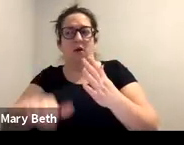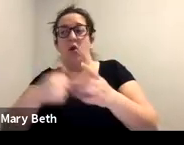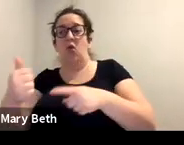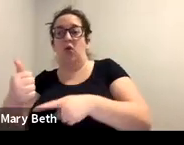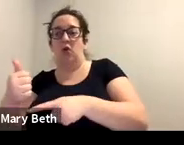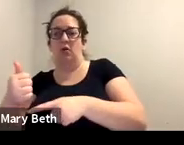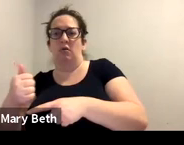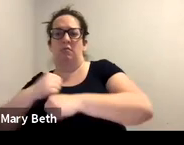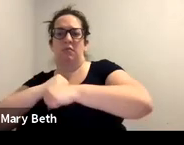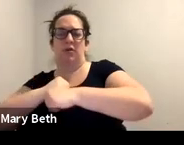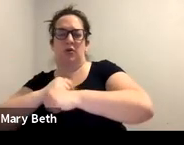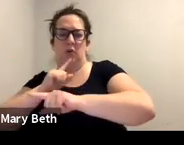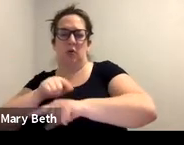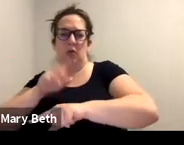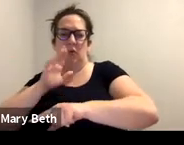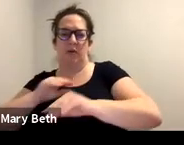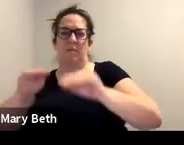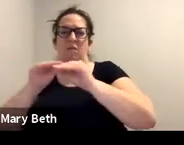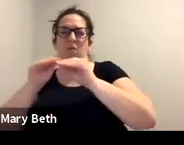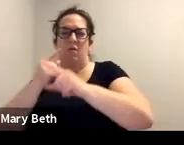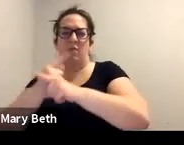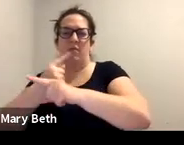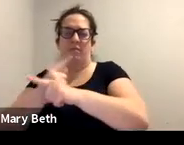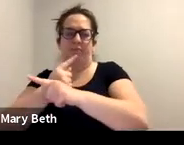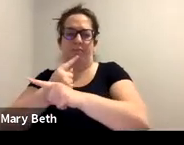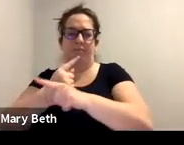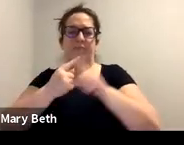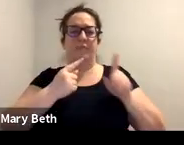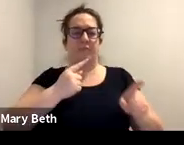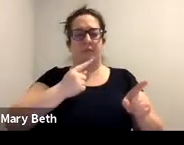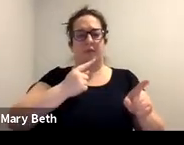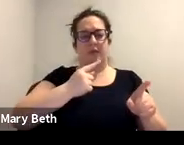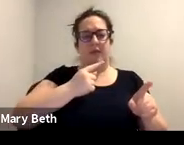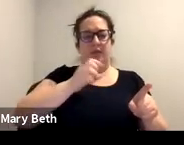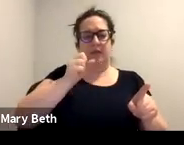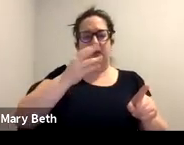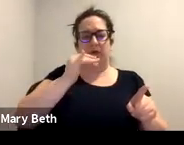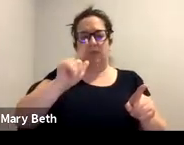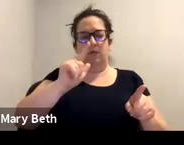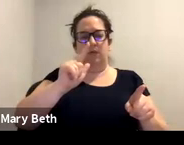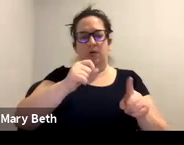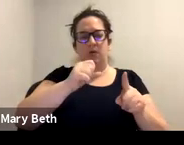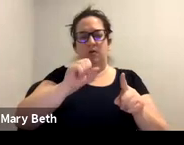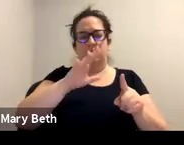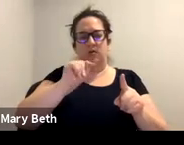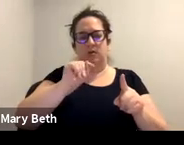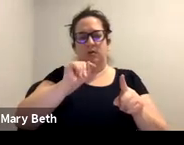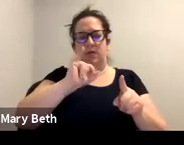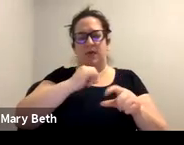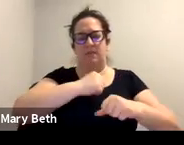the sexual assault protection order statute was written in, I think like 2006 or 2008.